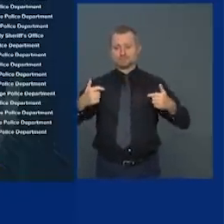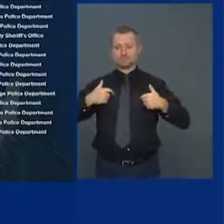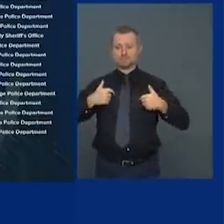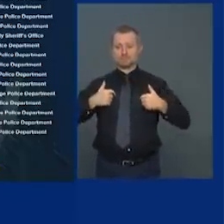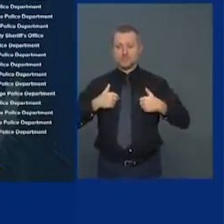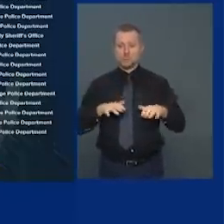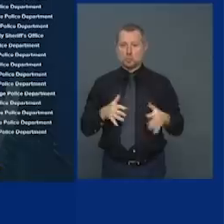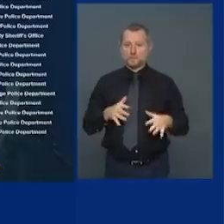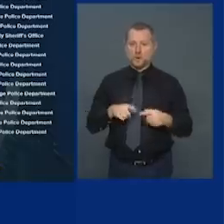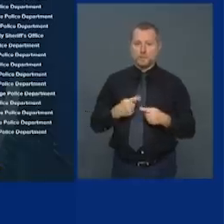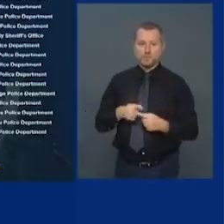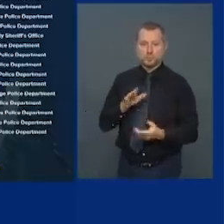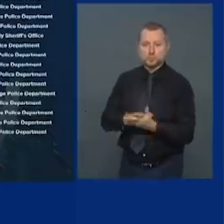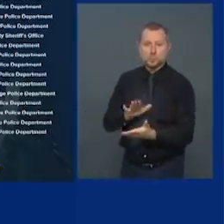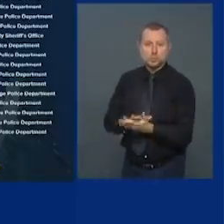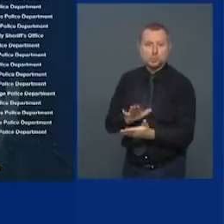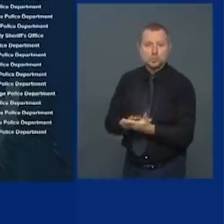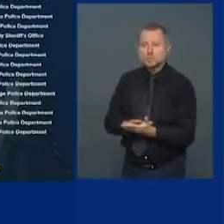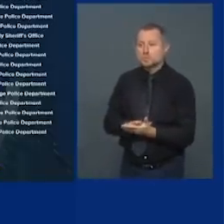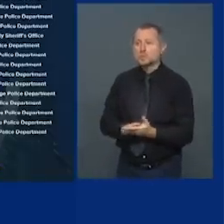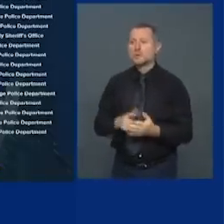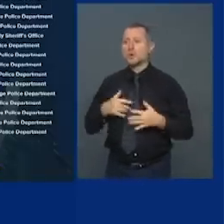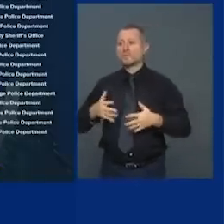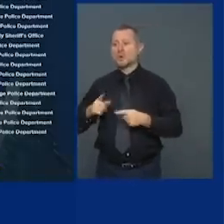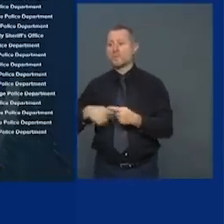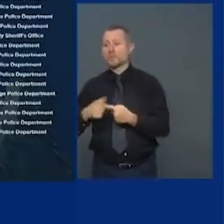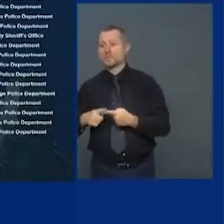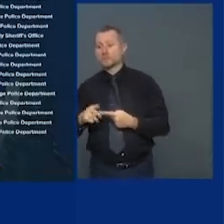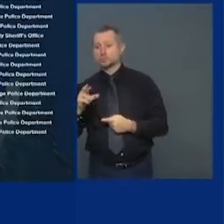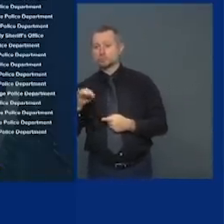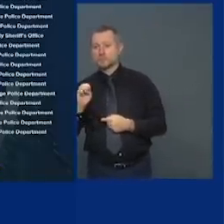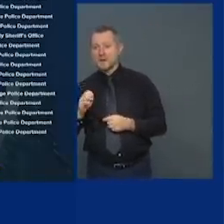I'm nervous about crime